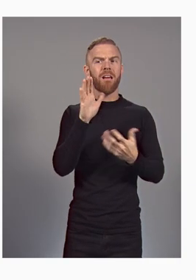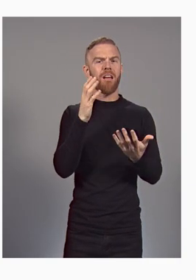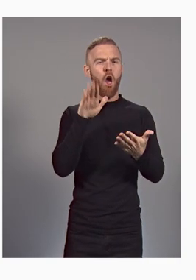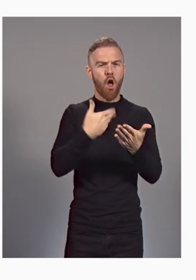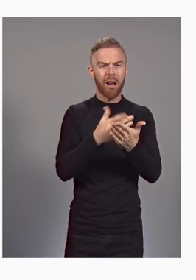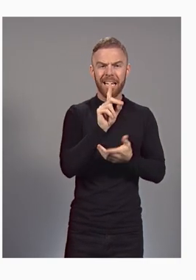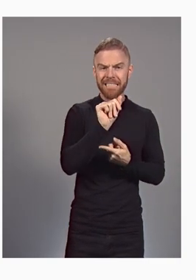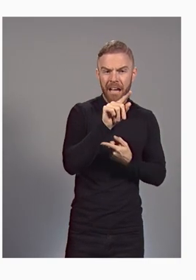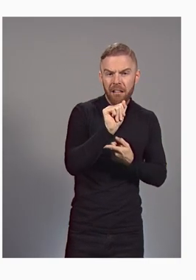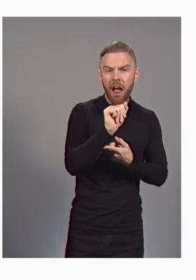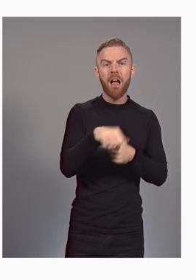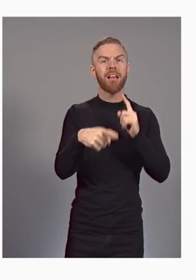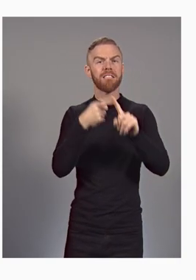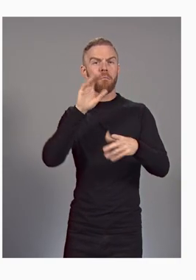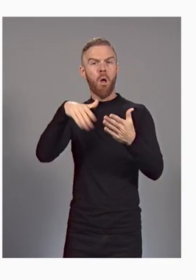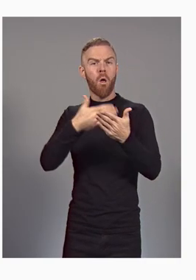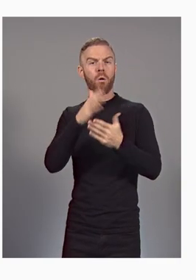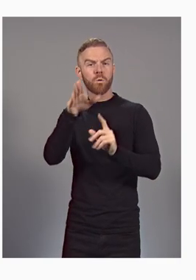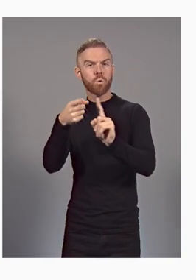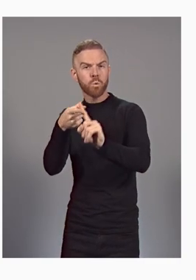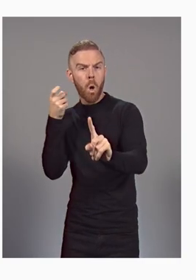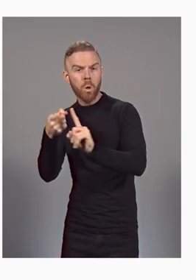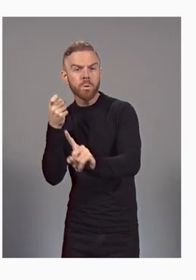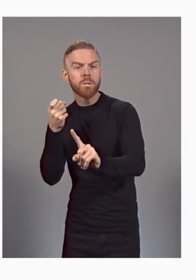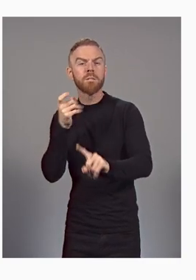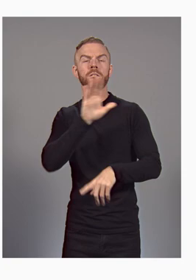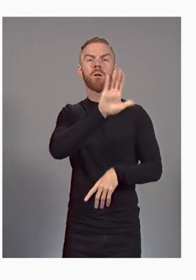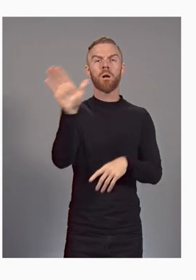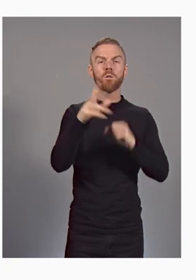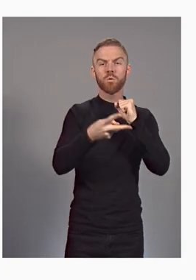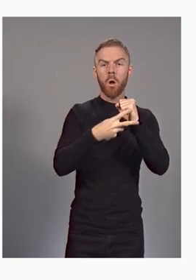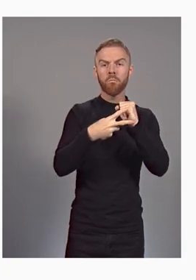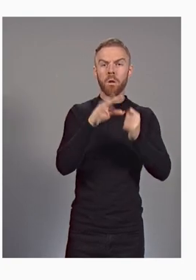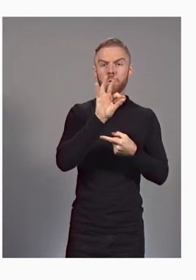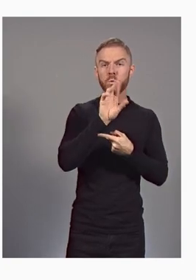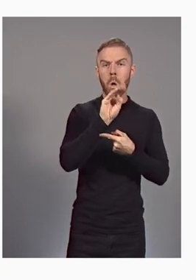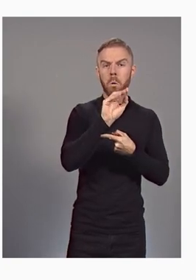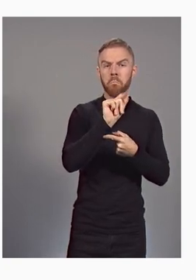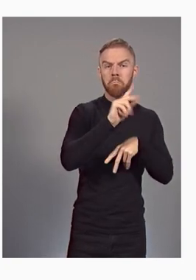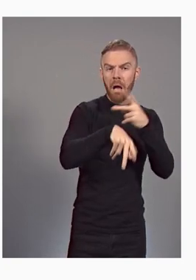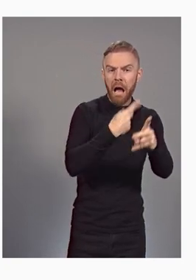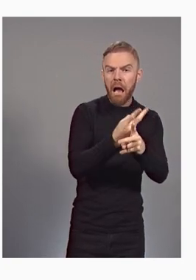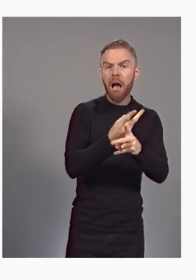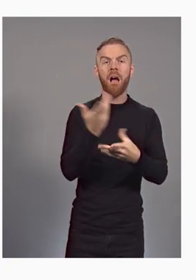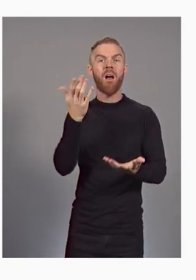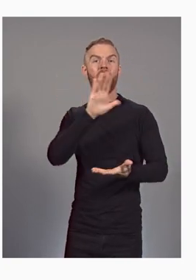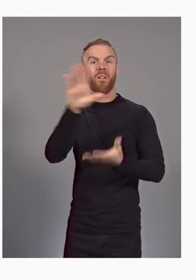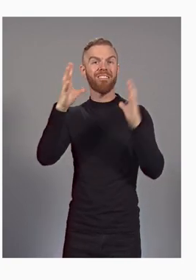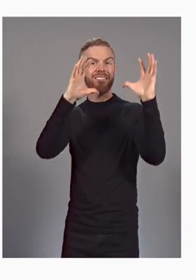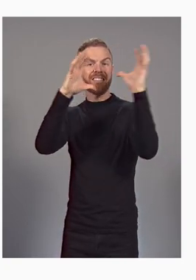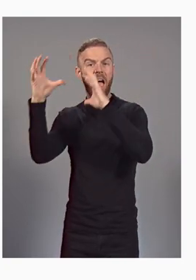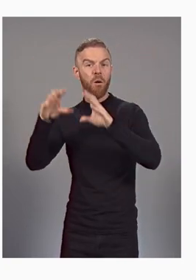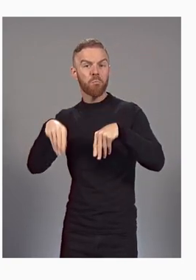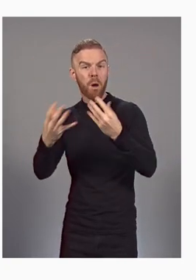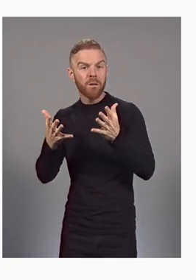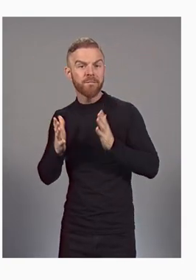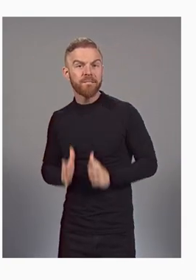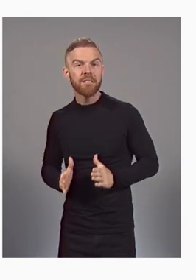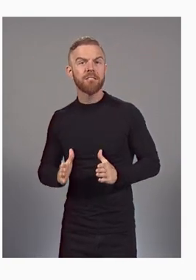data from all your sources, in all storage formats, from all cloud providers,